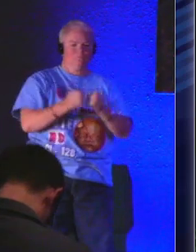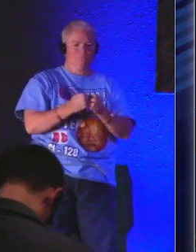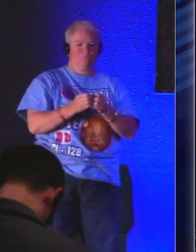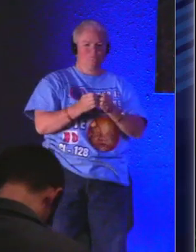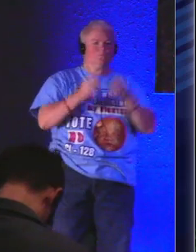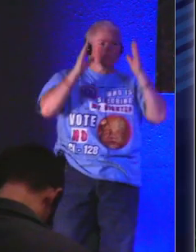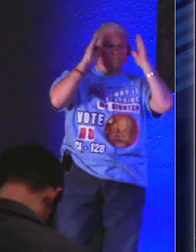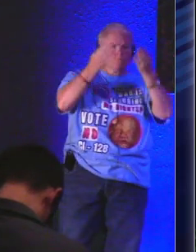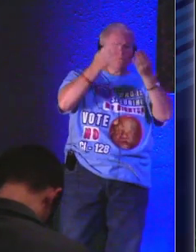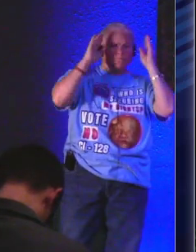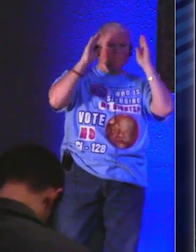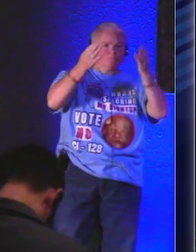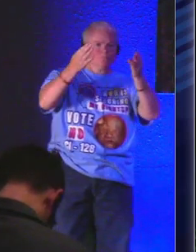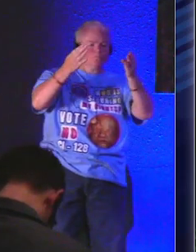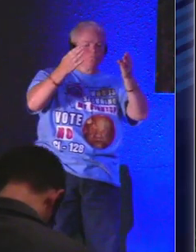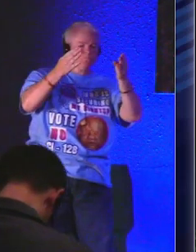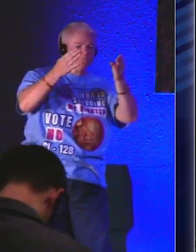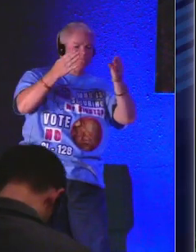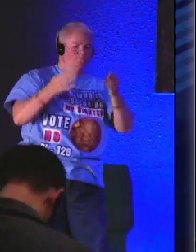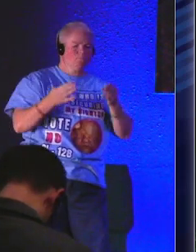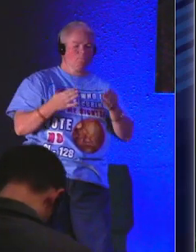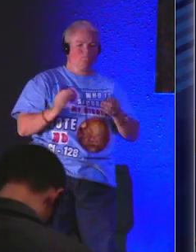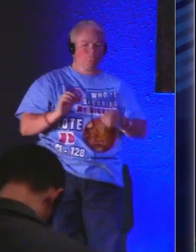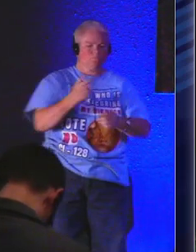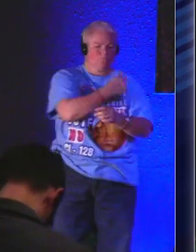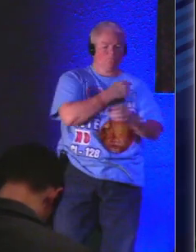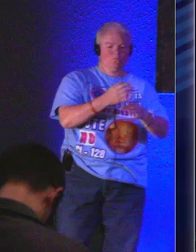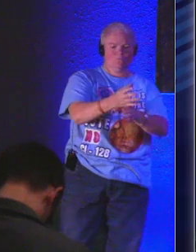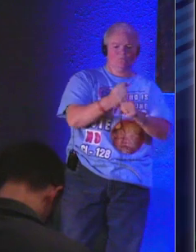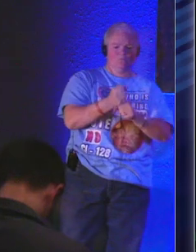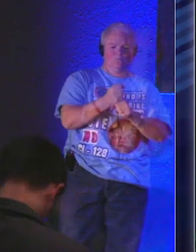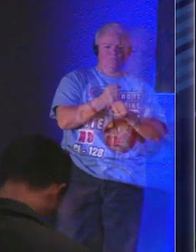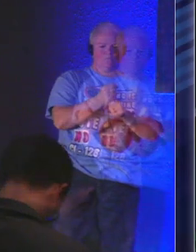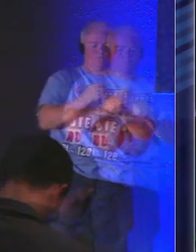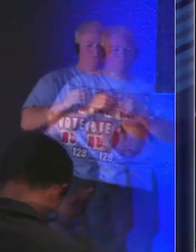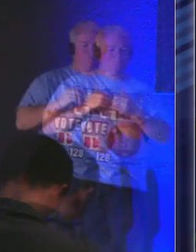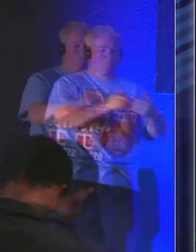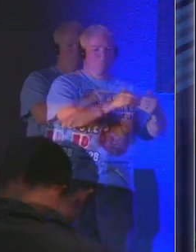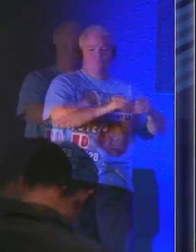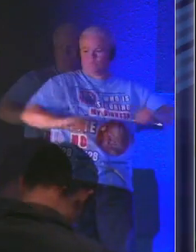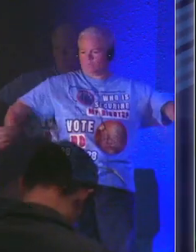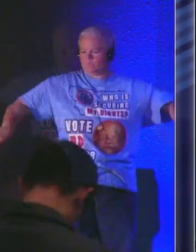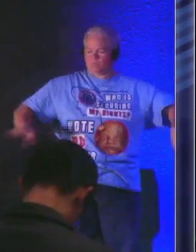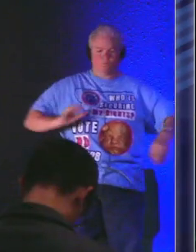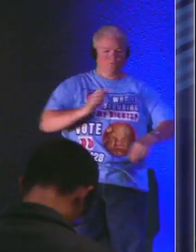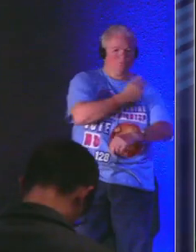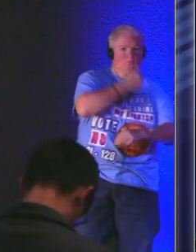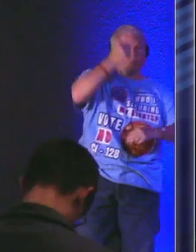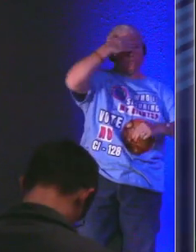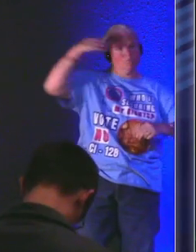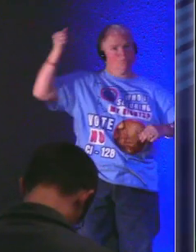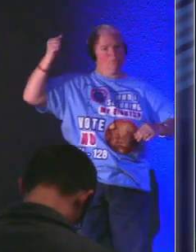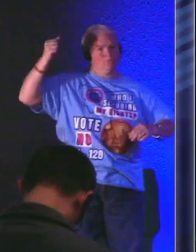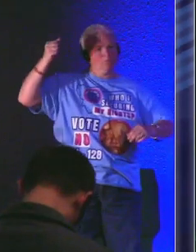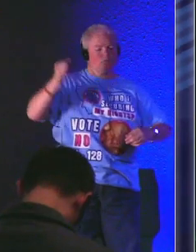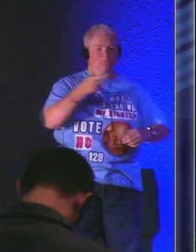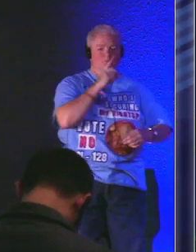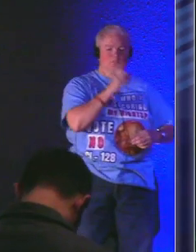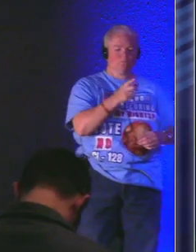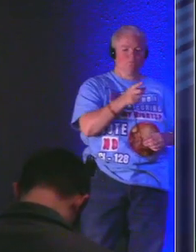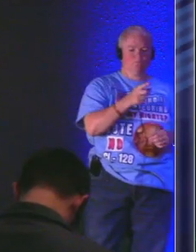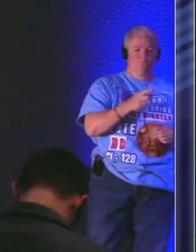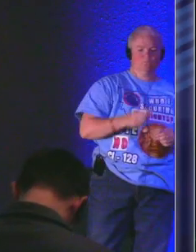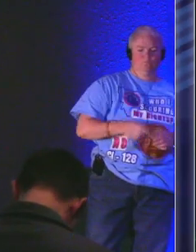competes for our attention and sometimes we get led astray and sometimes we forget but the reality